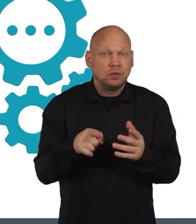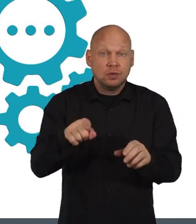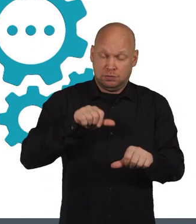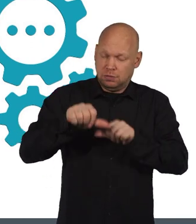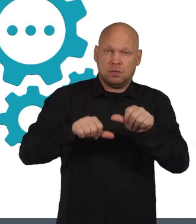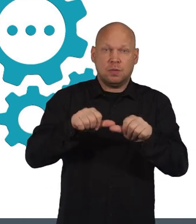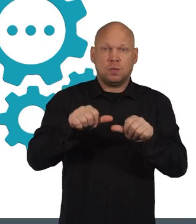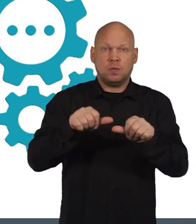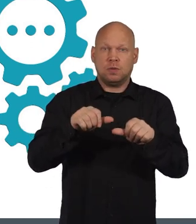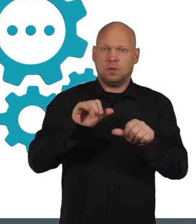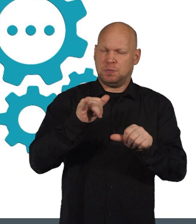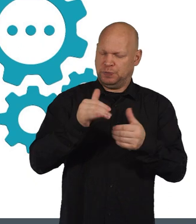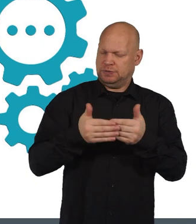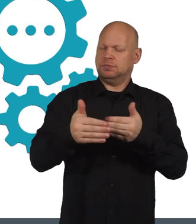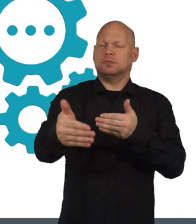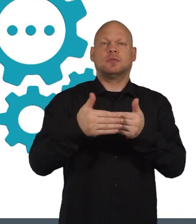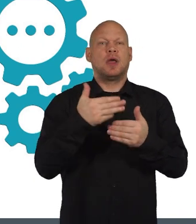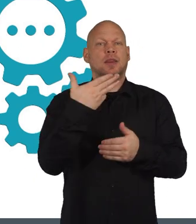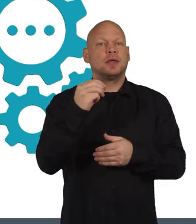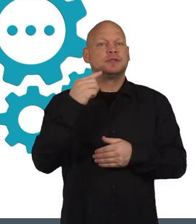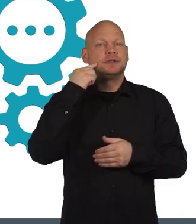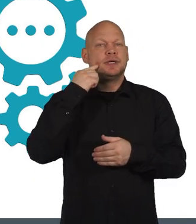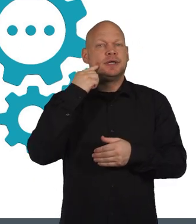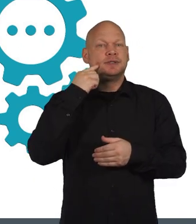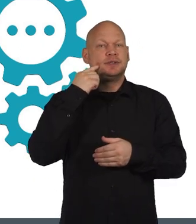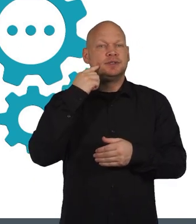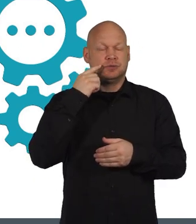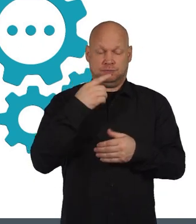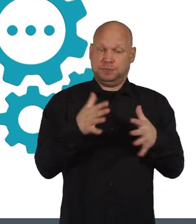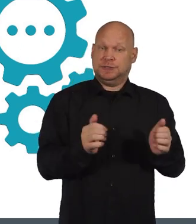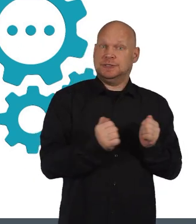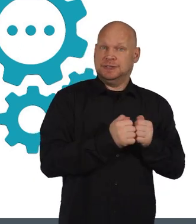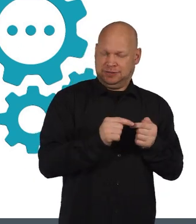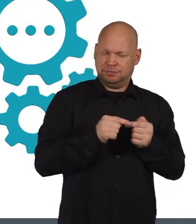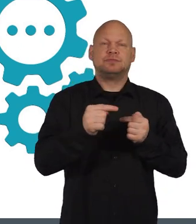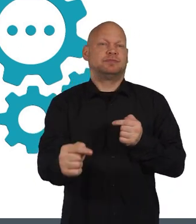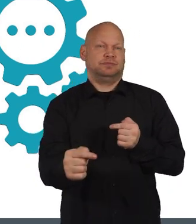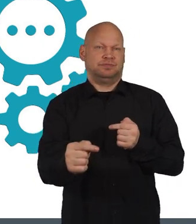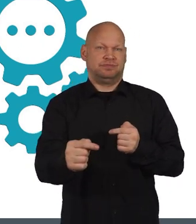This process must be established within 90 days of the request being agreed to.